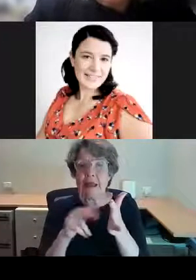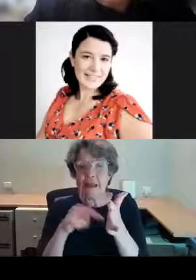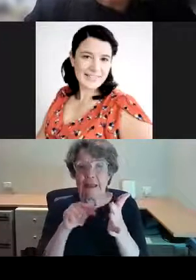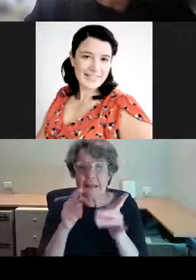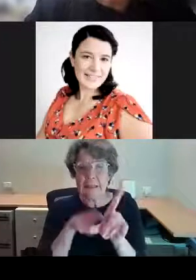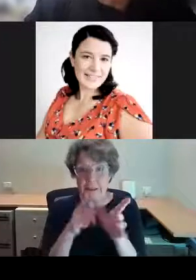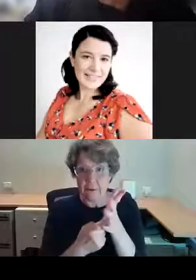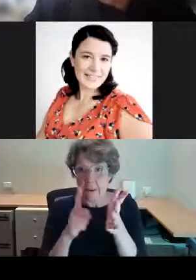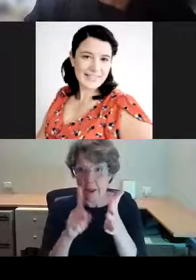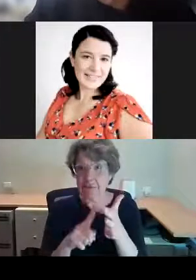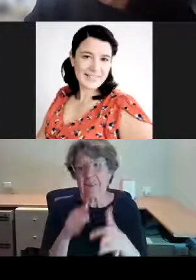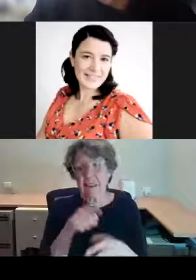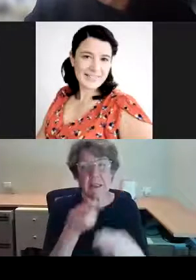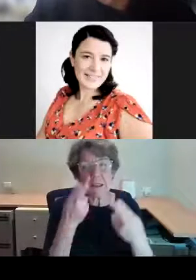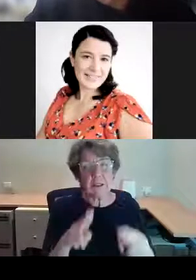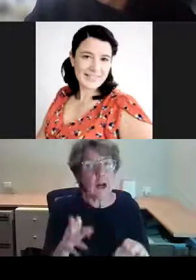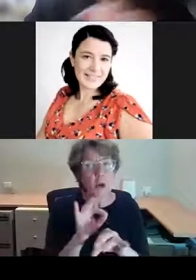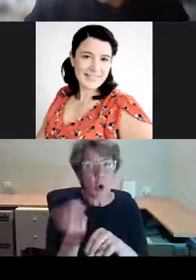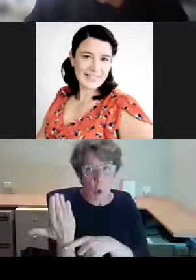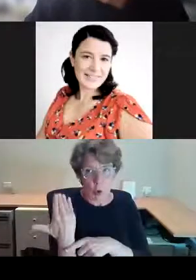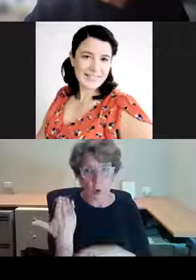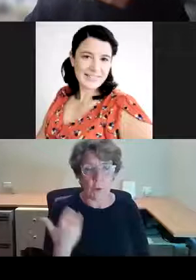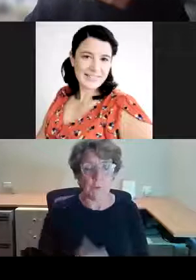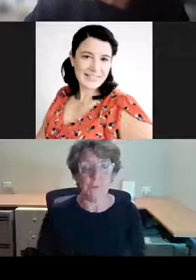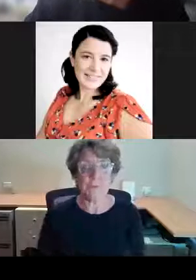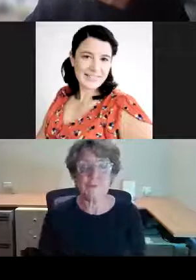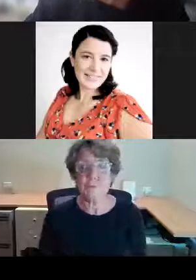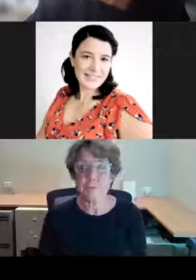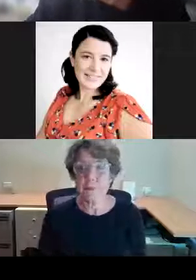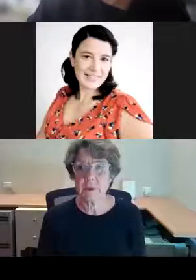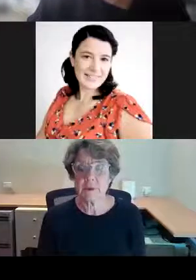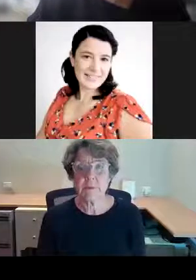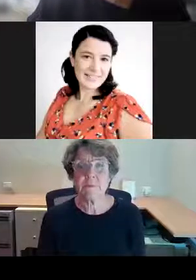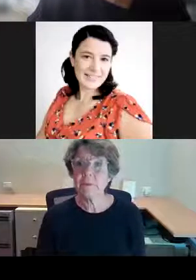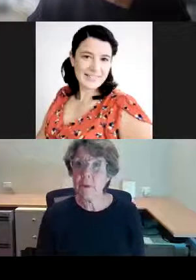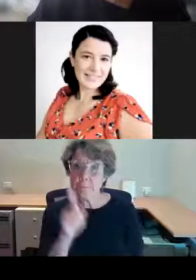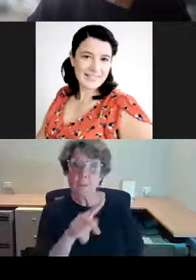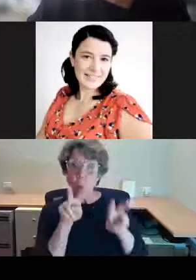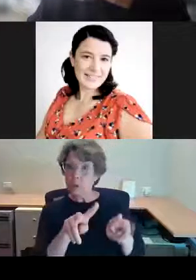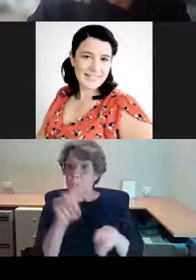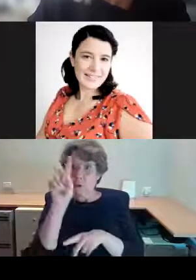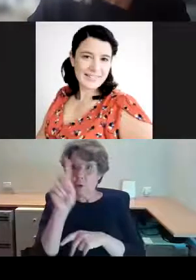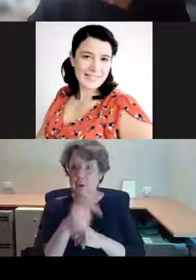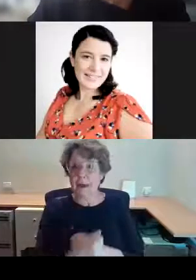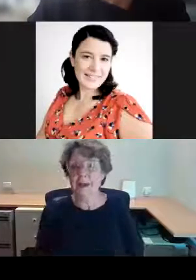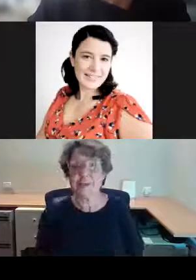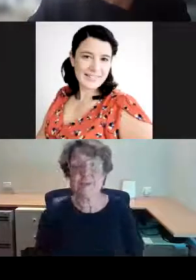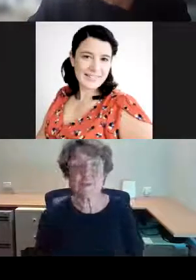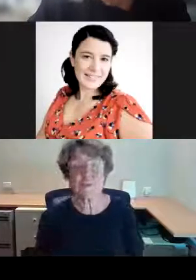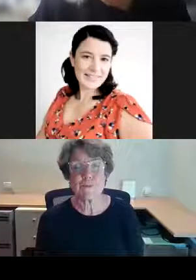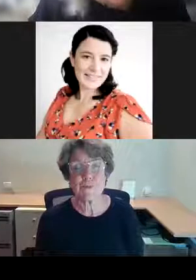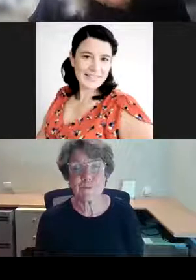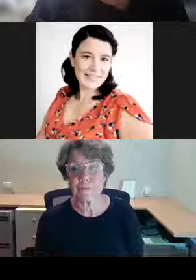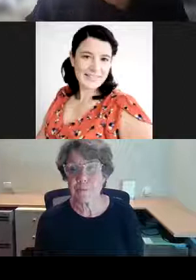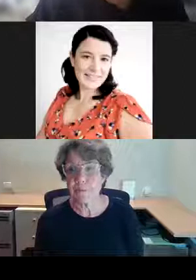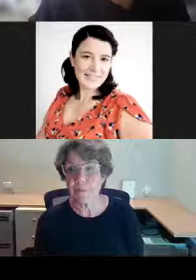very long ago. And for those of you in the audience who were perhaps more of